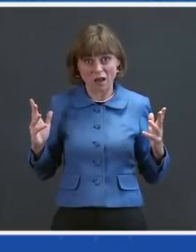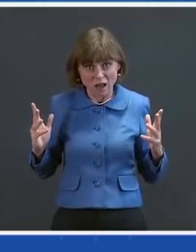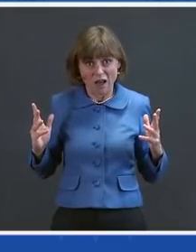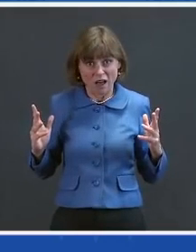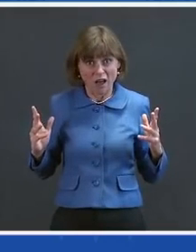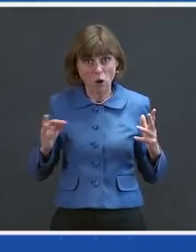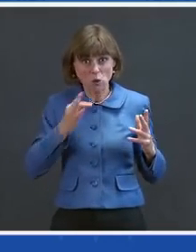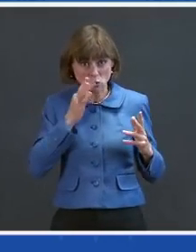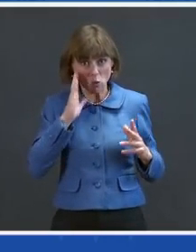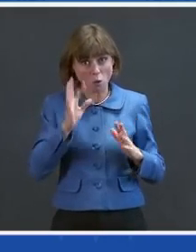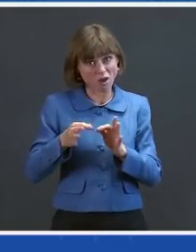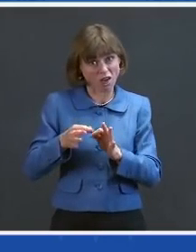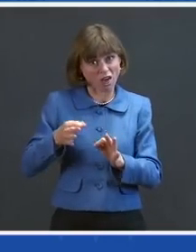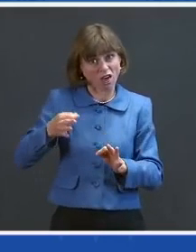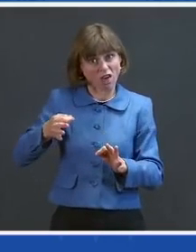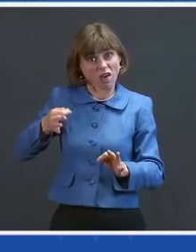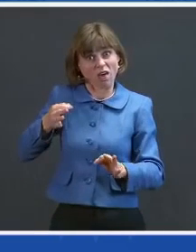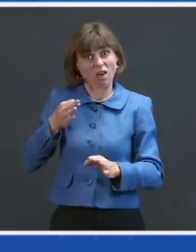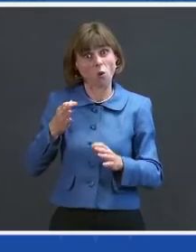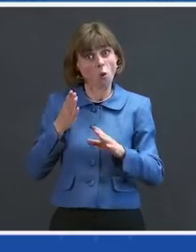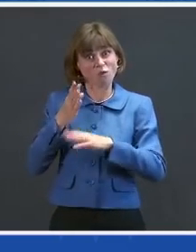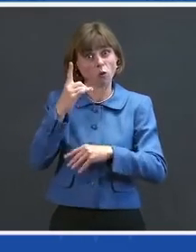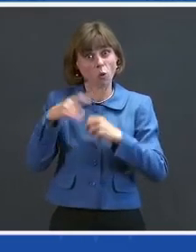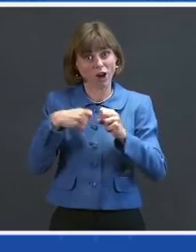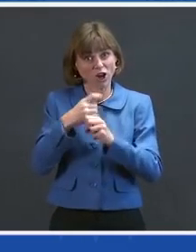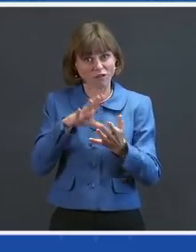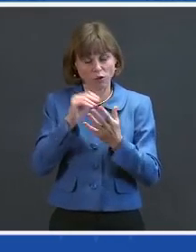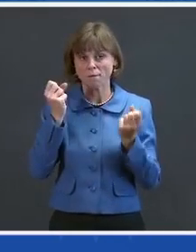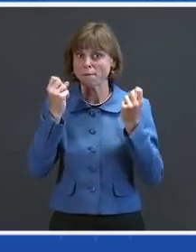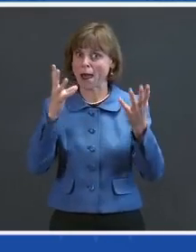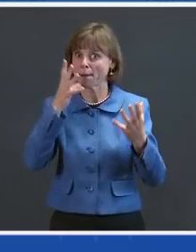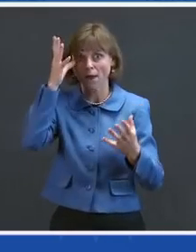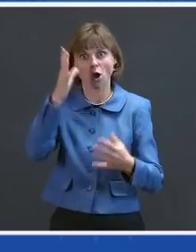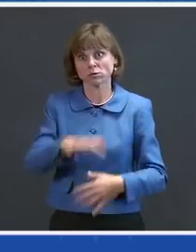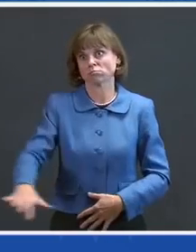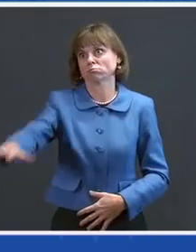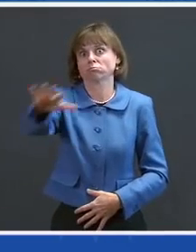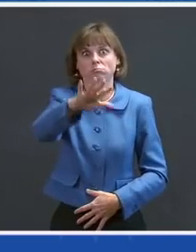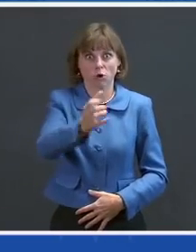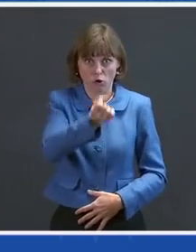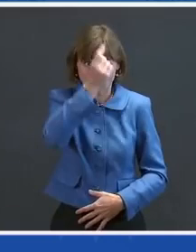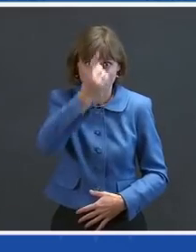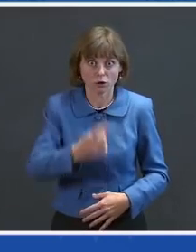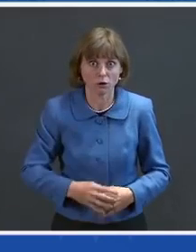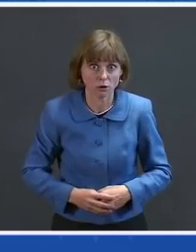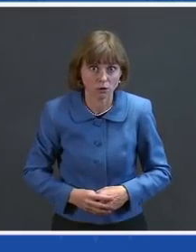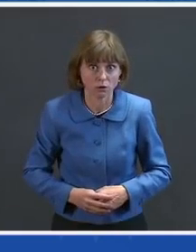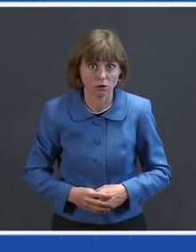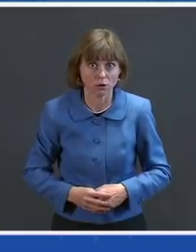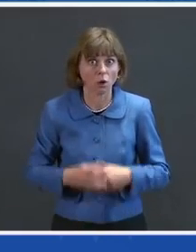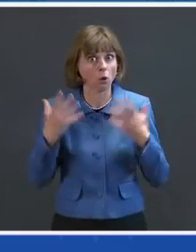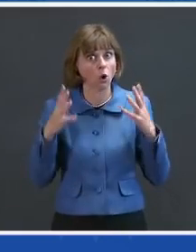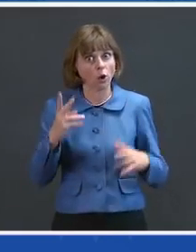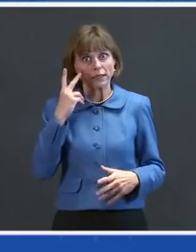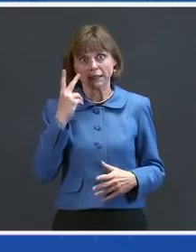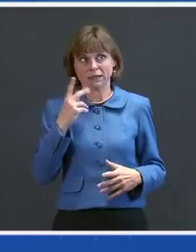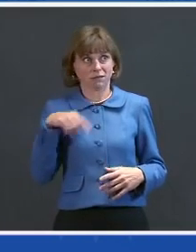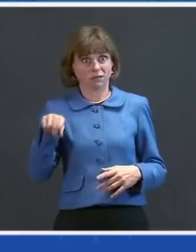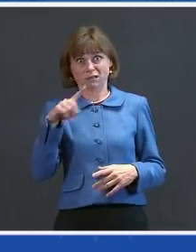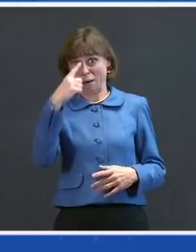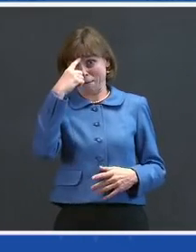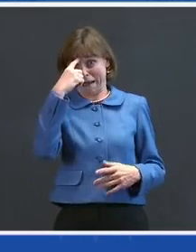a year or more in their learning. You can ask millions of parents. They understand. We're already seeing rising mental health concerns